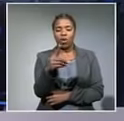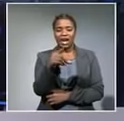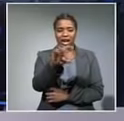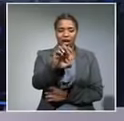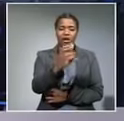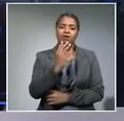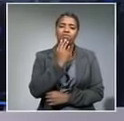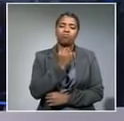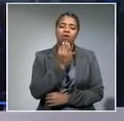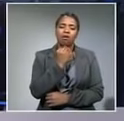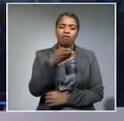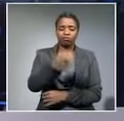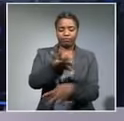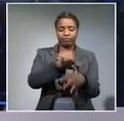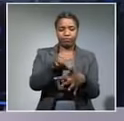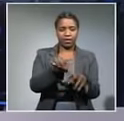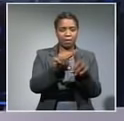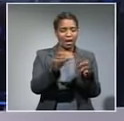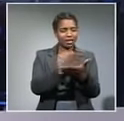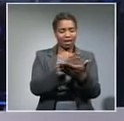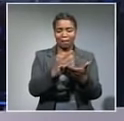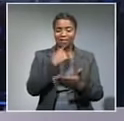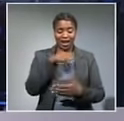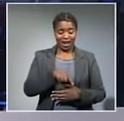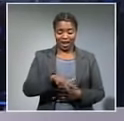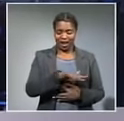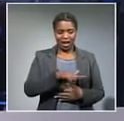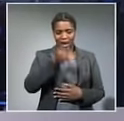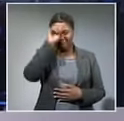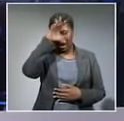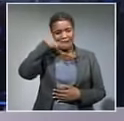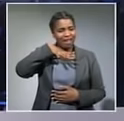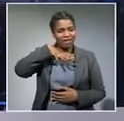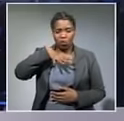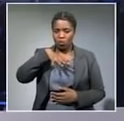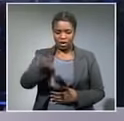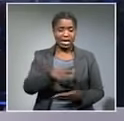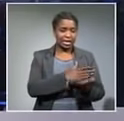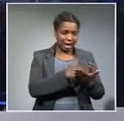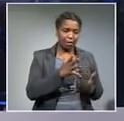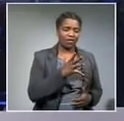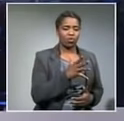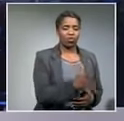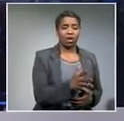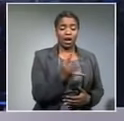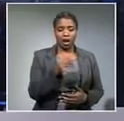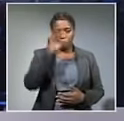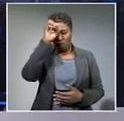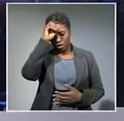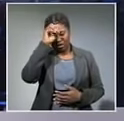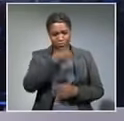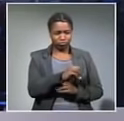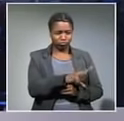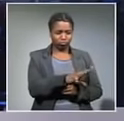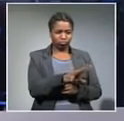discuss the mining plans but anti-mining activists protested and police fired stun grenades and tear gas to disperse them malangelo